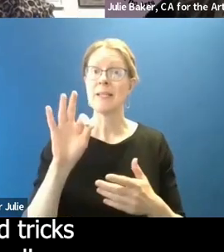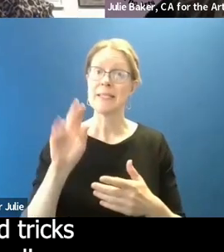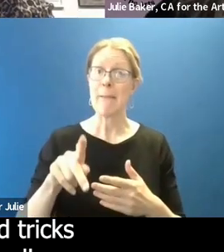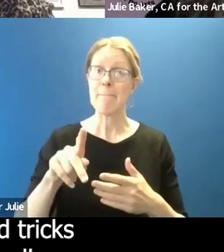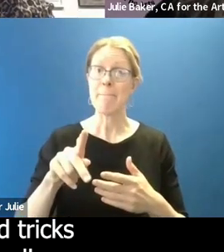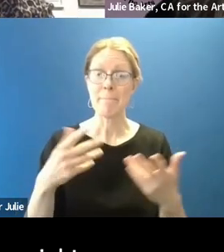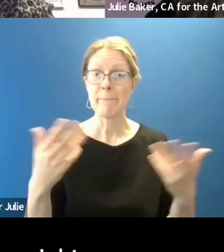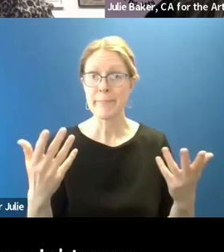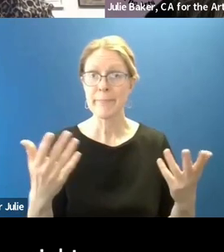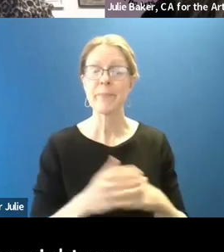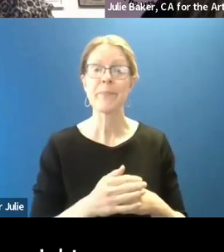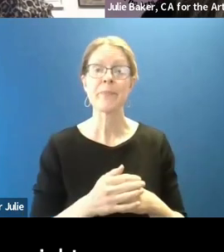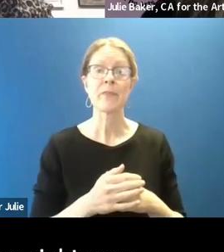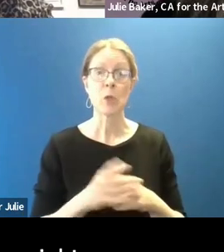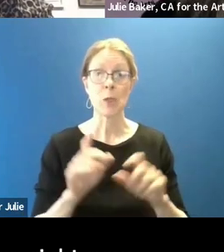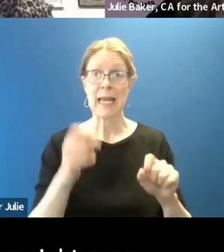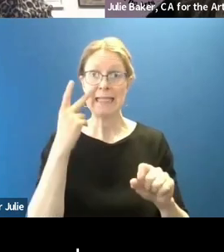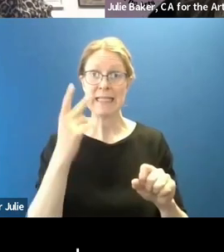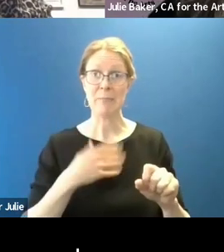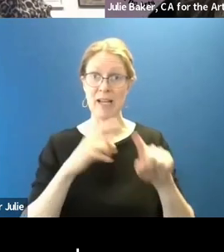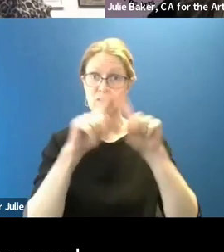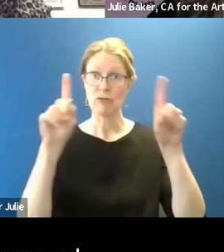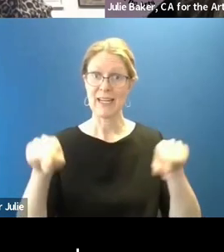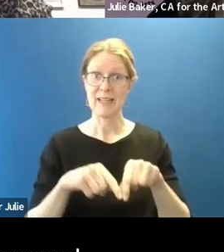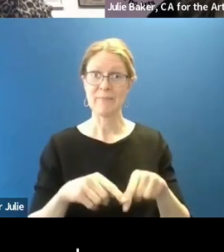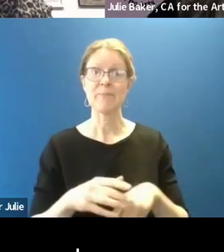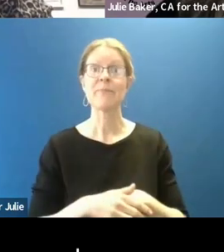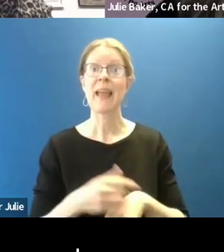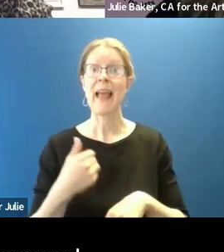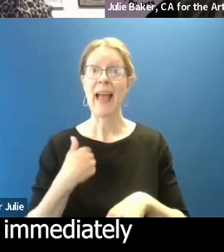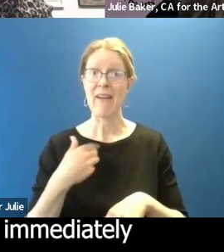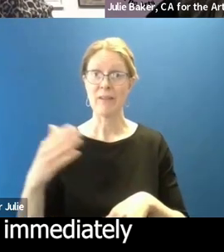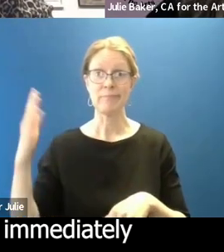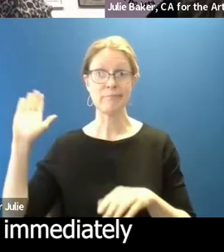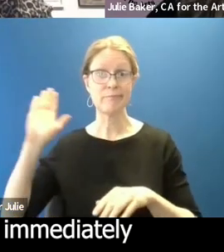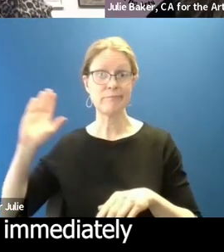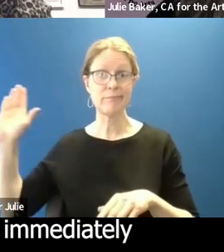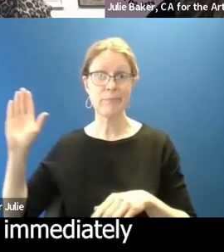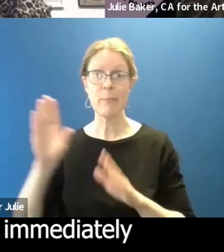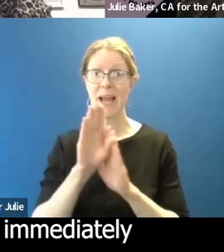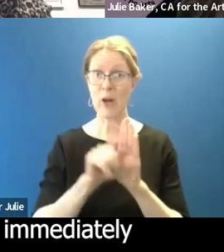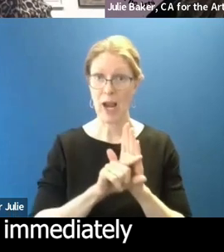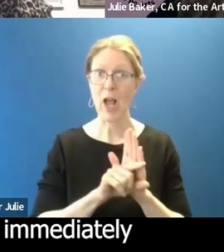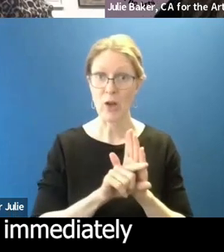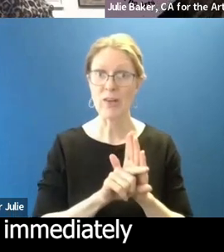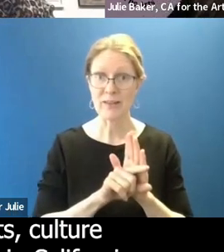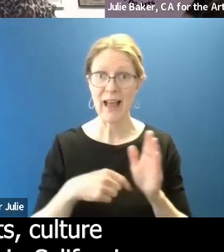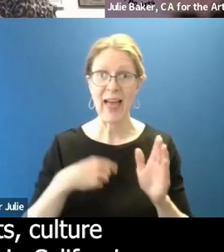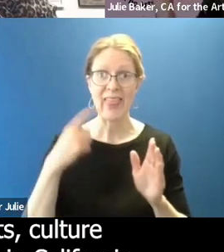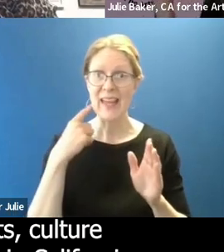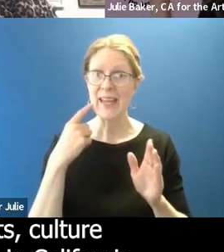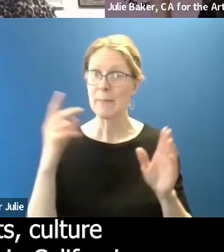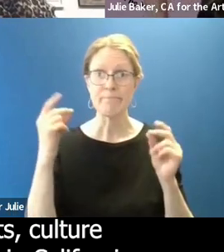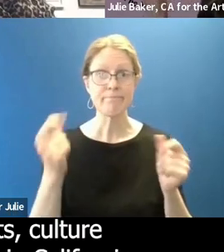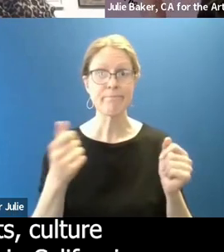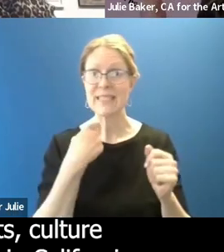are actually, you can see it on my screen right now. One is to have a background. I think a background can immediately tell a story. So